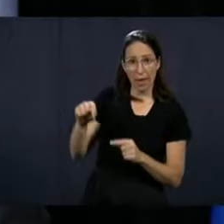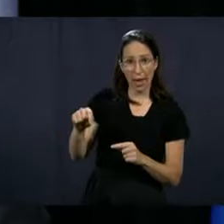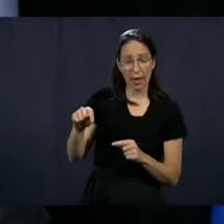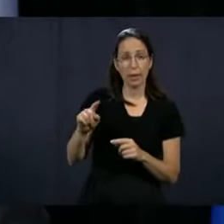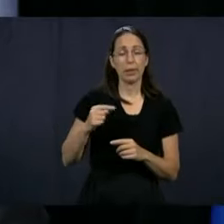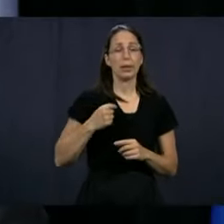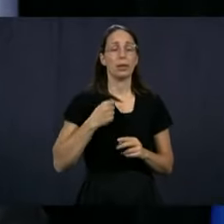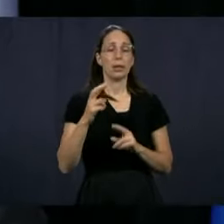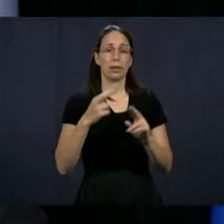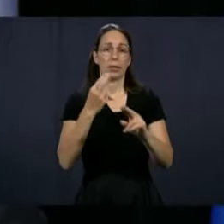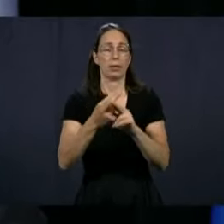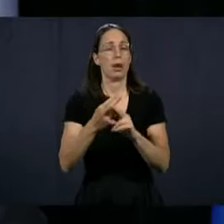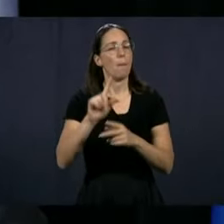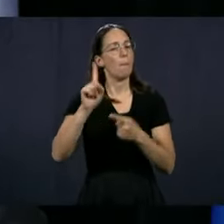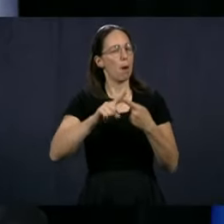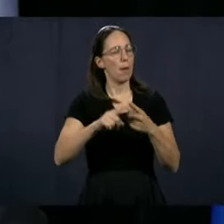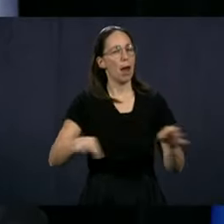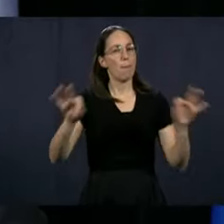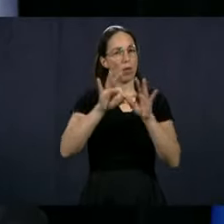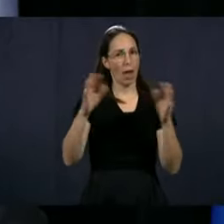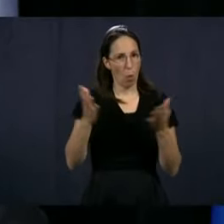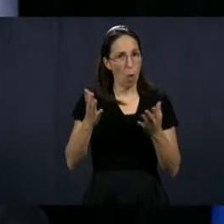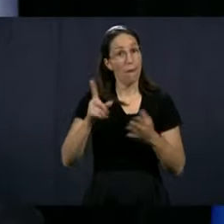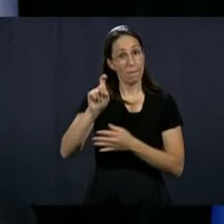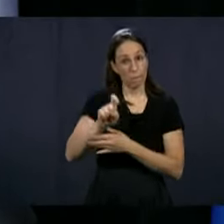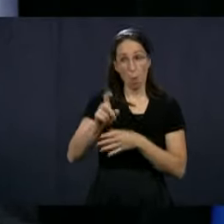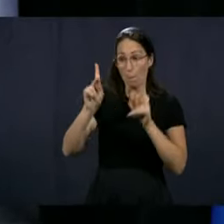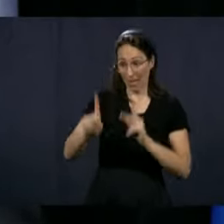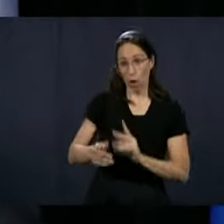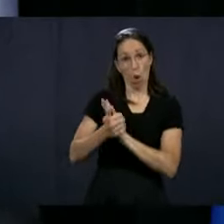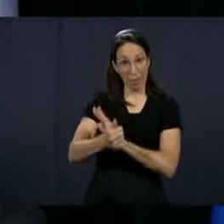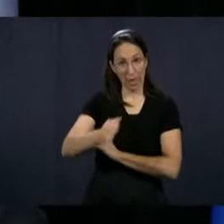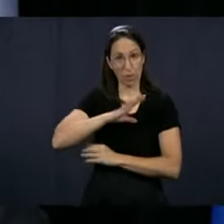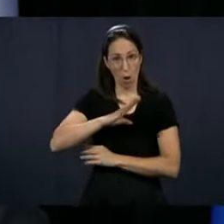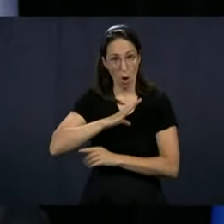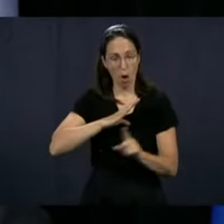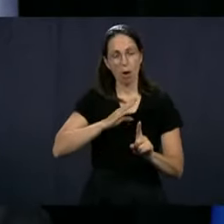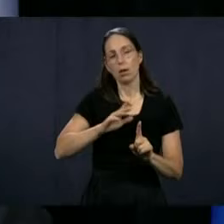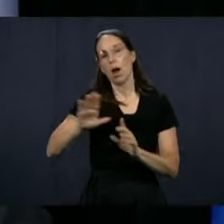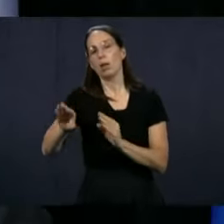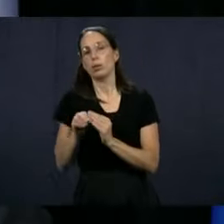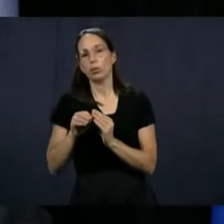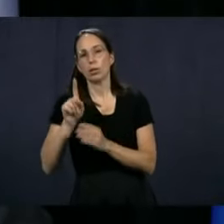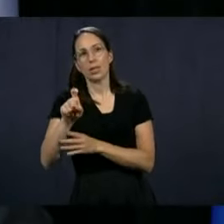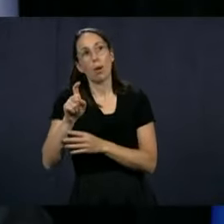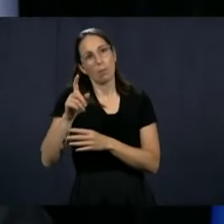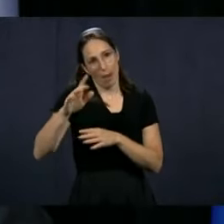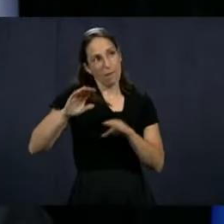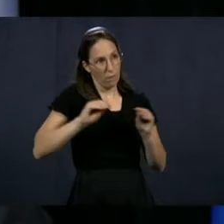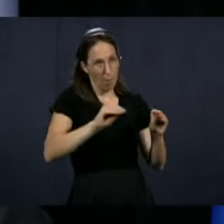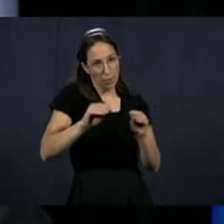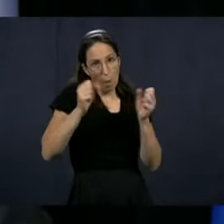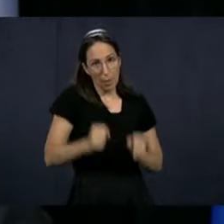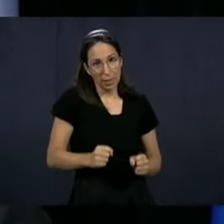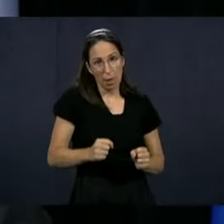qualified people as orderlies. Is that what you're saying? Well, I mean, I think that is something that we have to study.